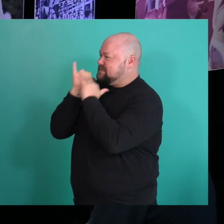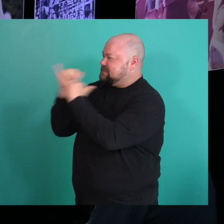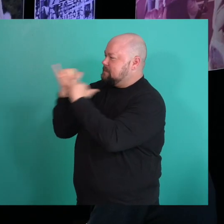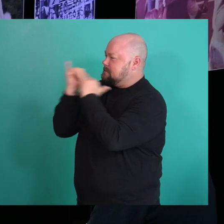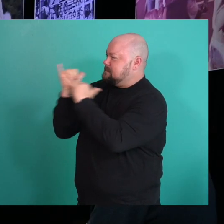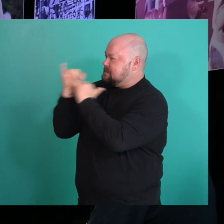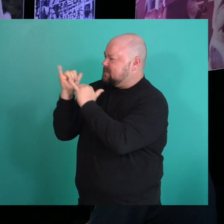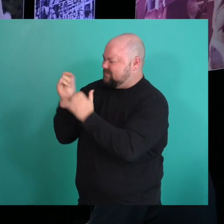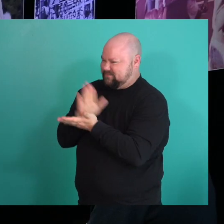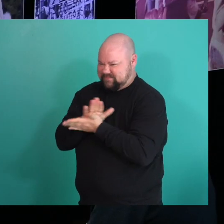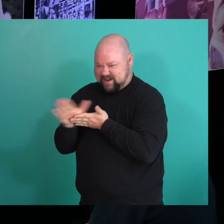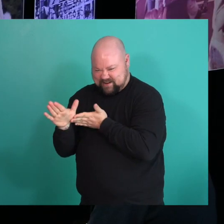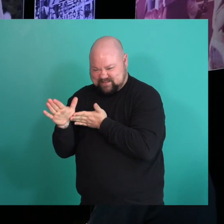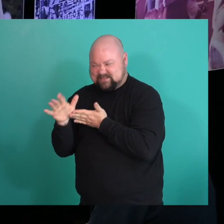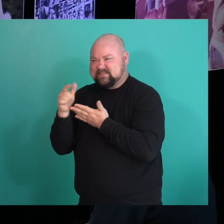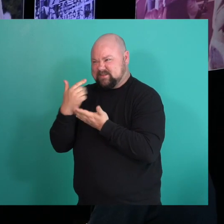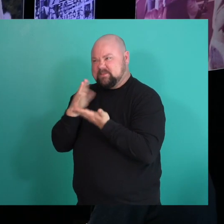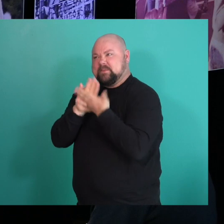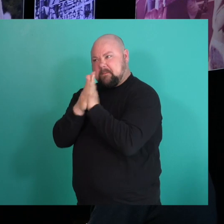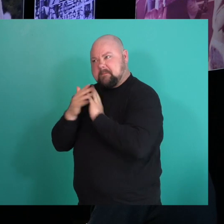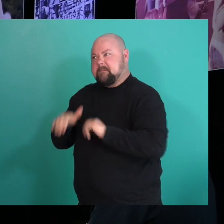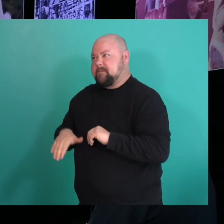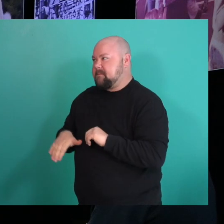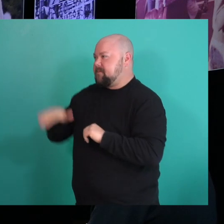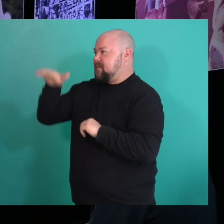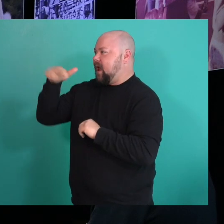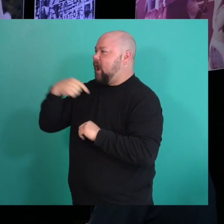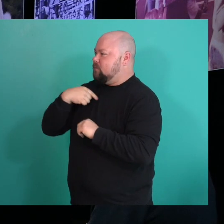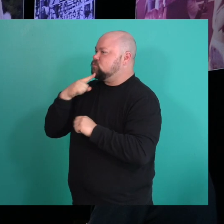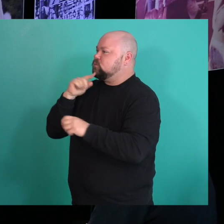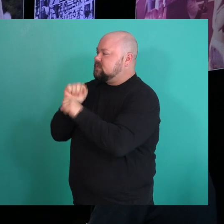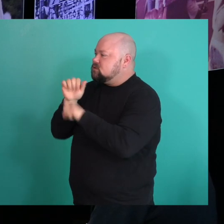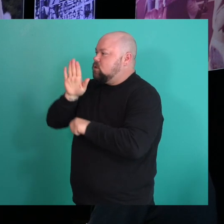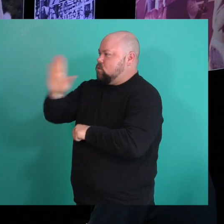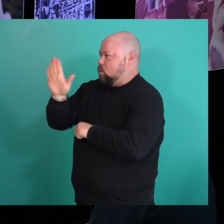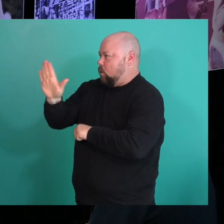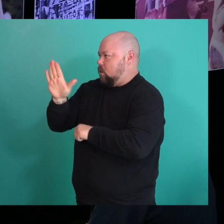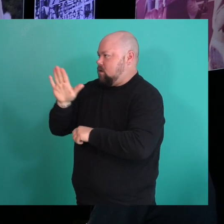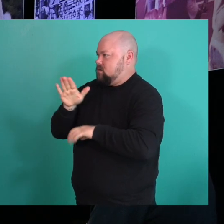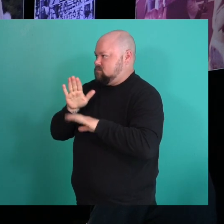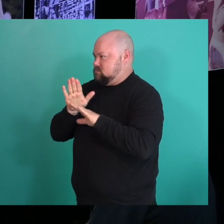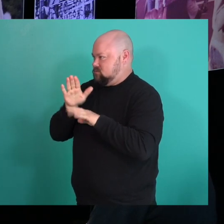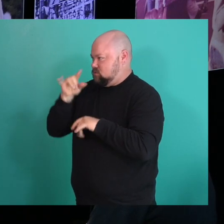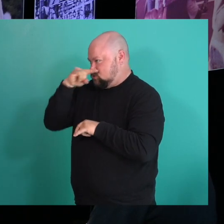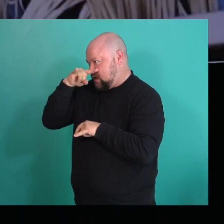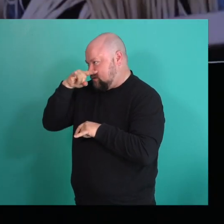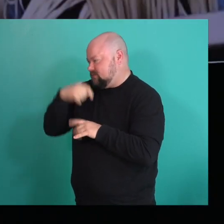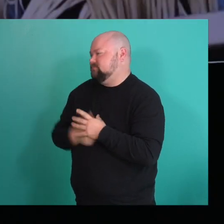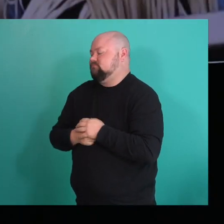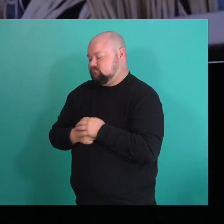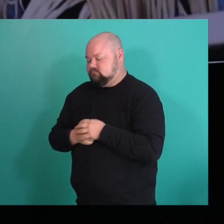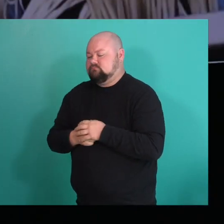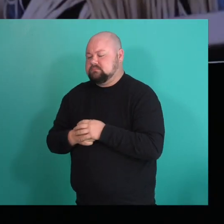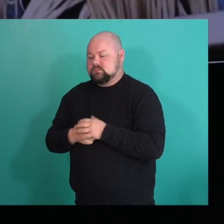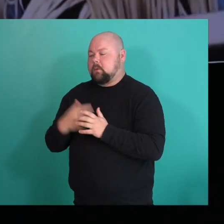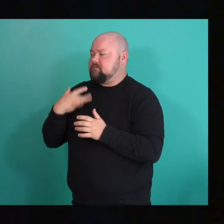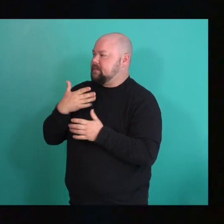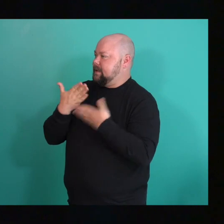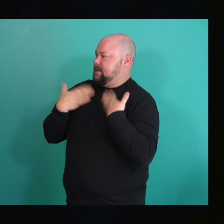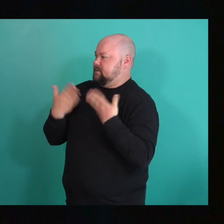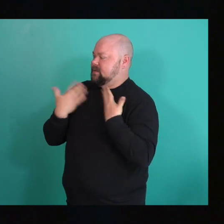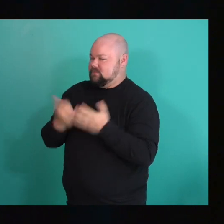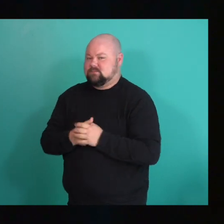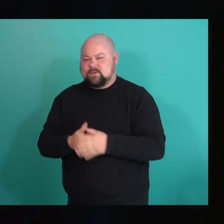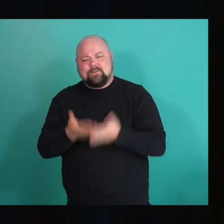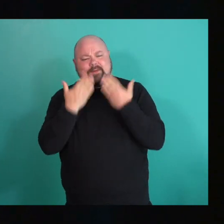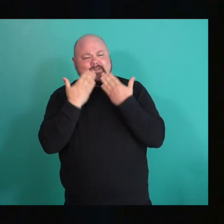nice to like grow into that of like, Oh, I am the child you raised. And I'm, I'm actually quite happy that that is happening. Well, thank you for sharing. I